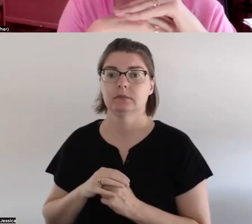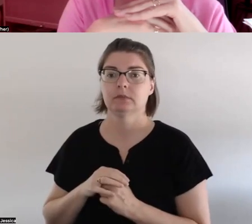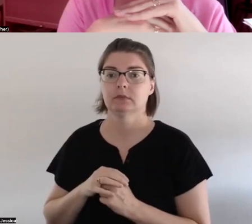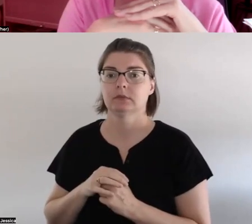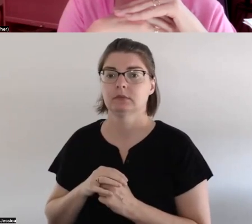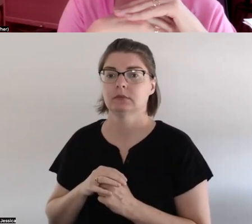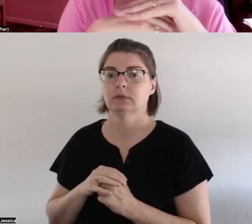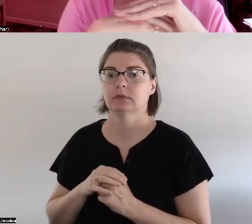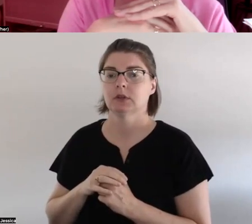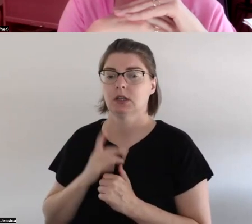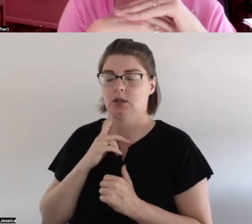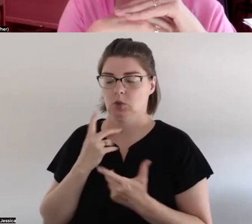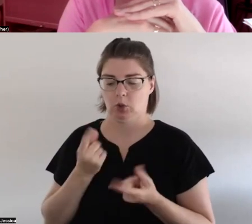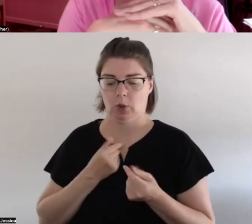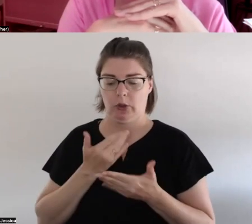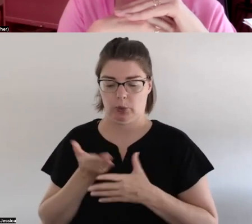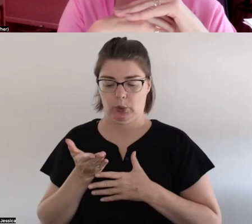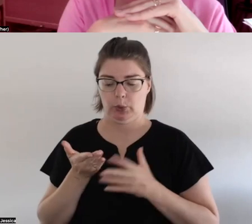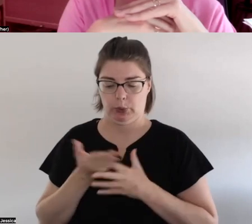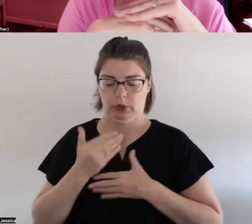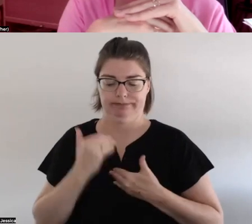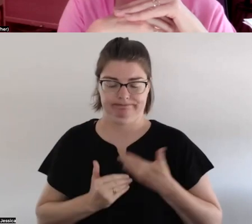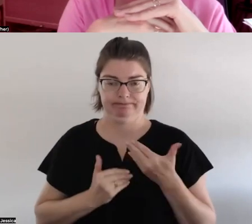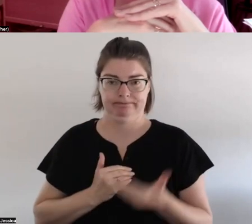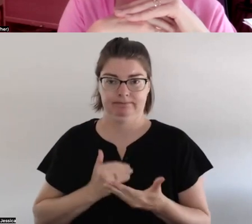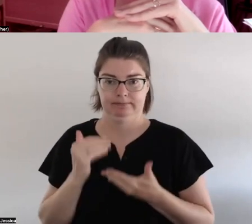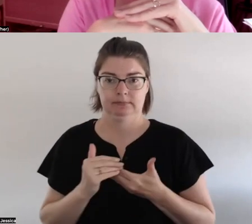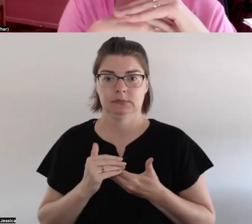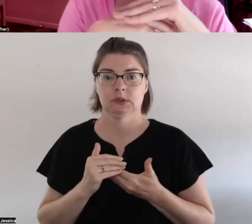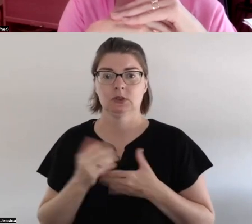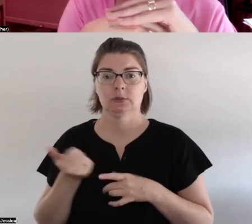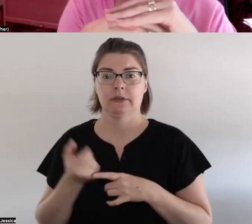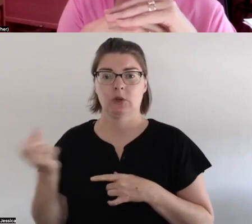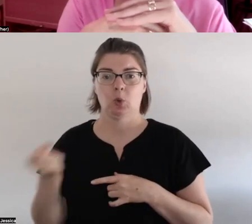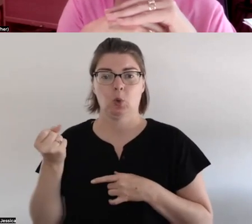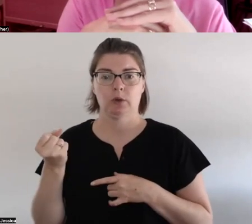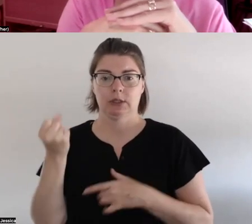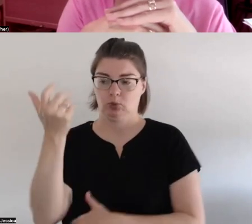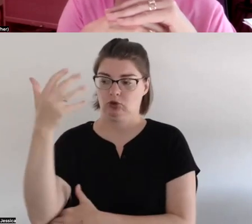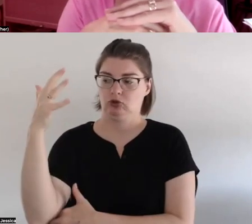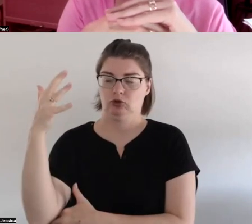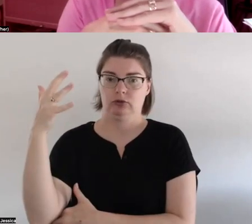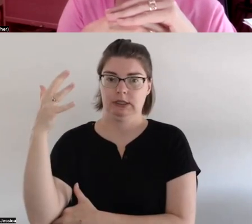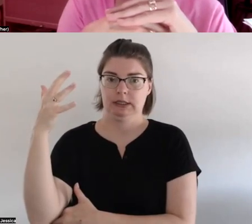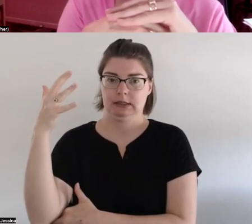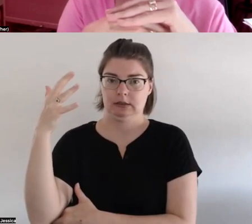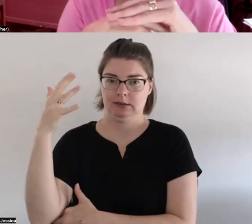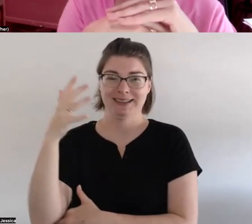just slowly step by step he's holding on to one of the trees on the trees boulevard